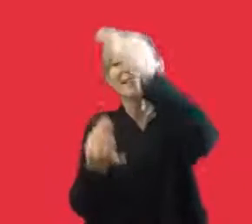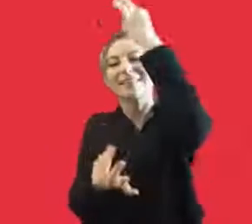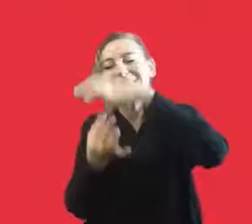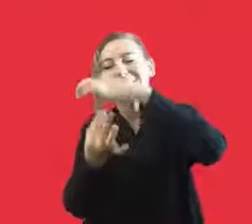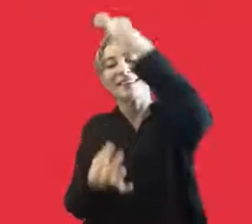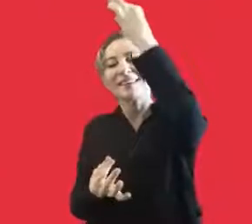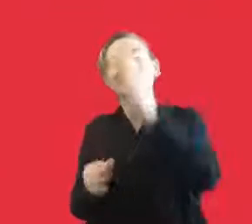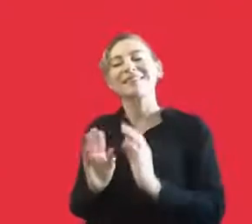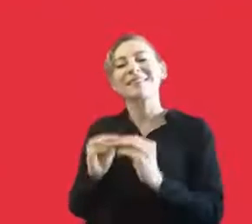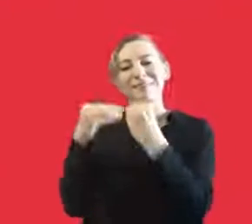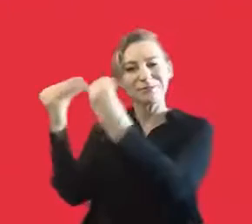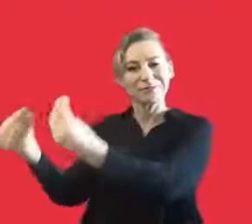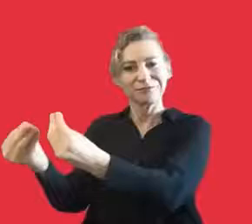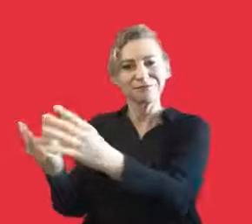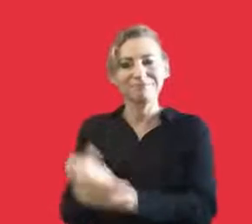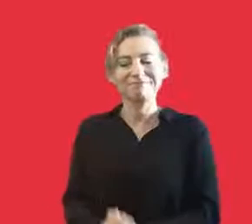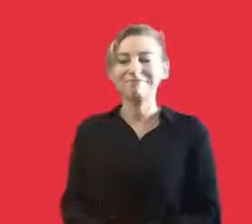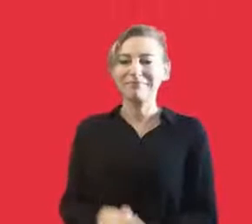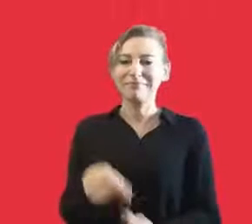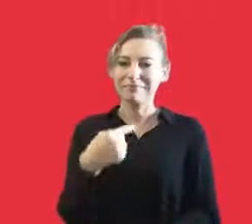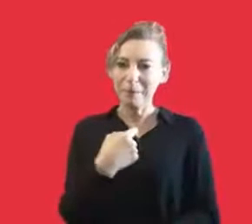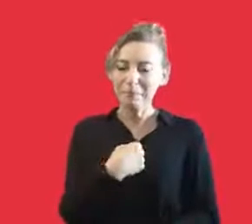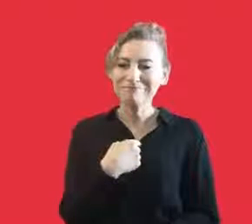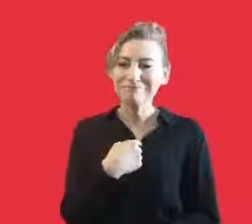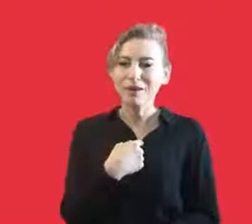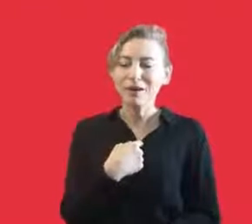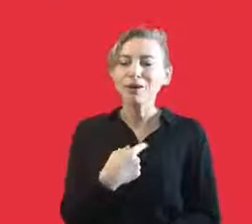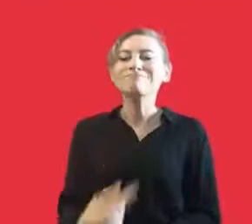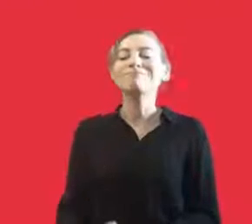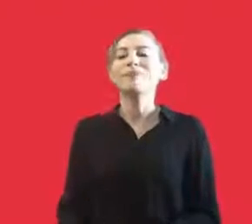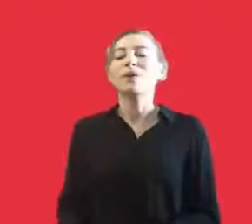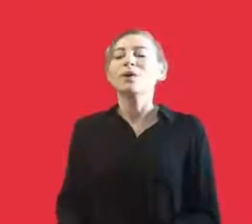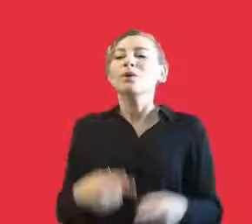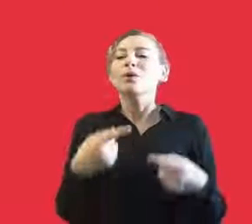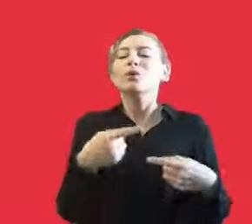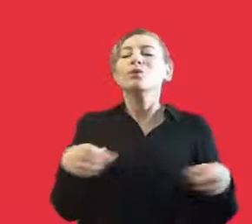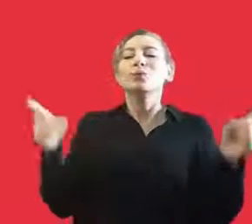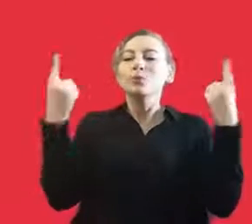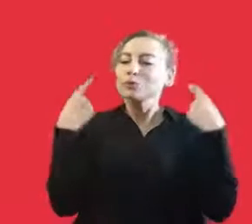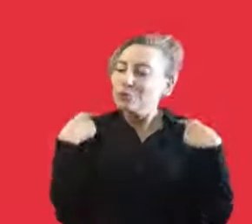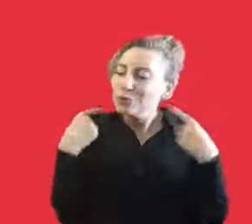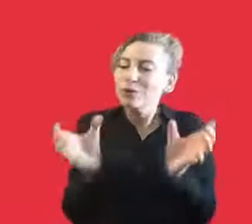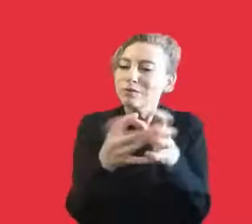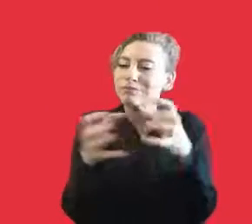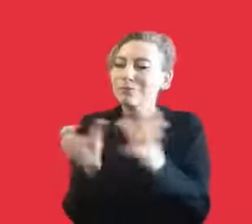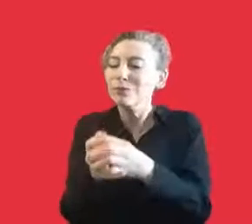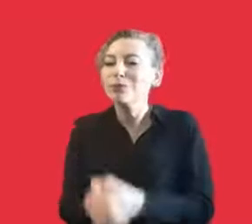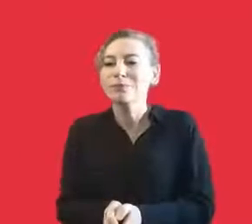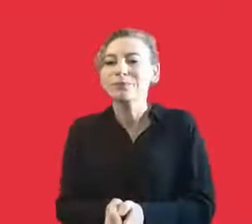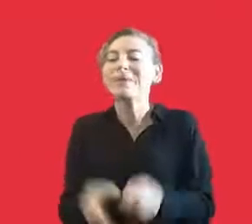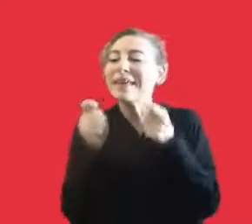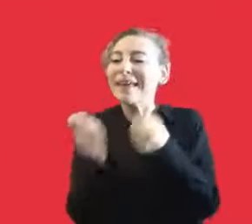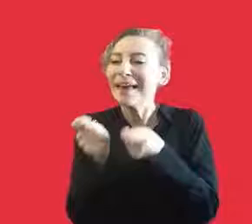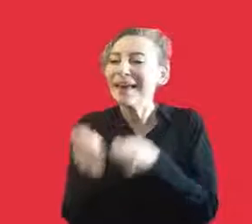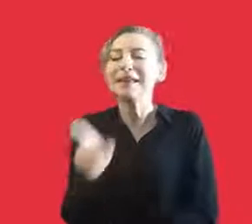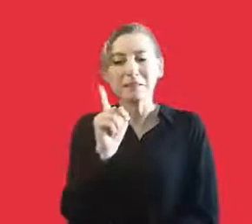to a lot of people as much as possible. For that reason, would like to thank all the management staff Gülün, Ekrem, Uşil. I would like to thank